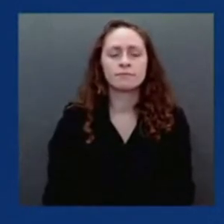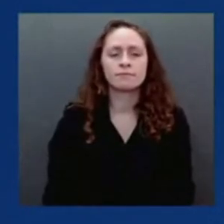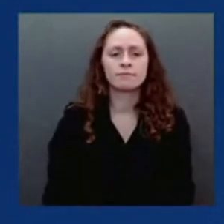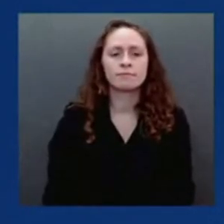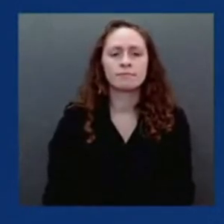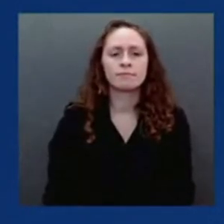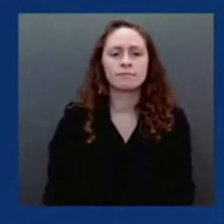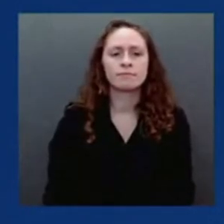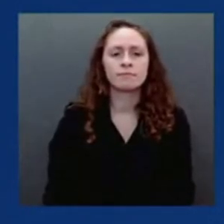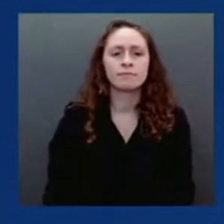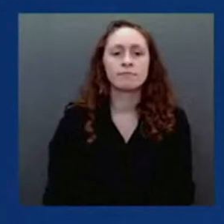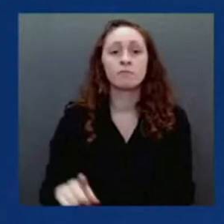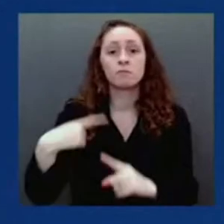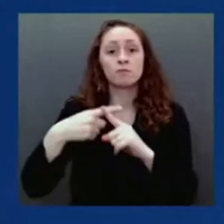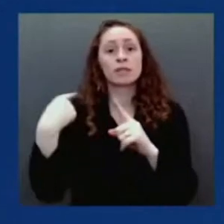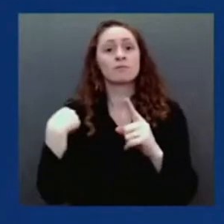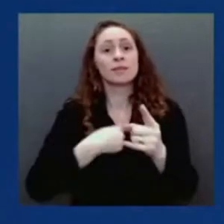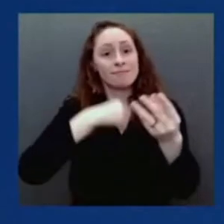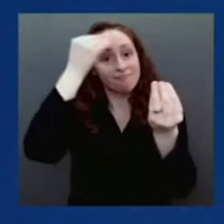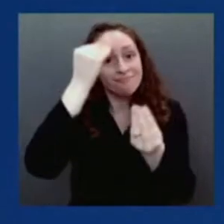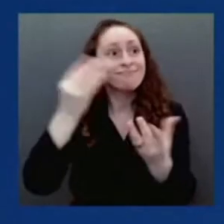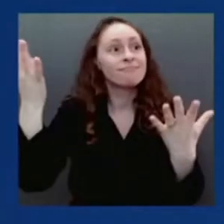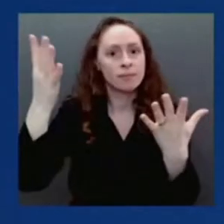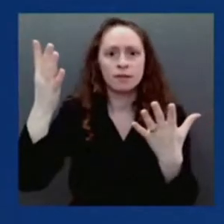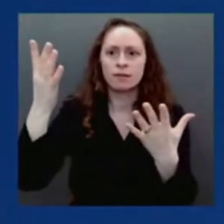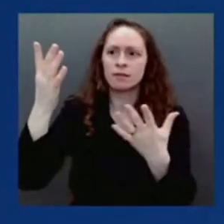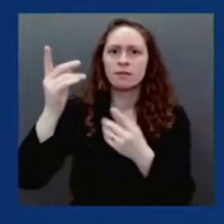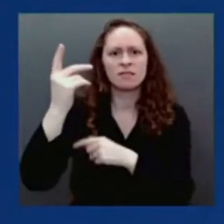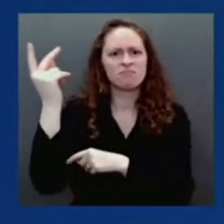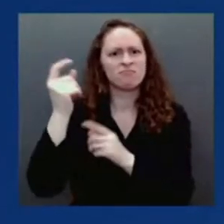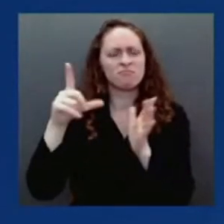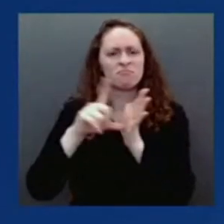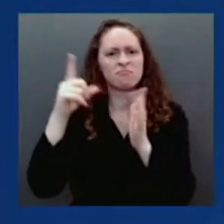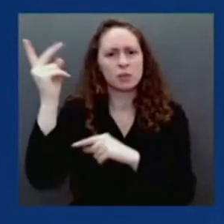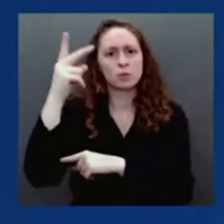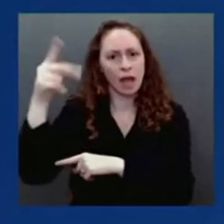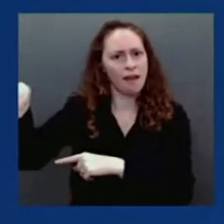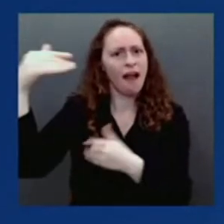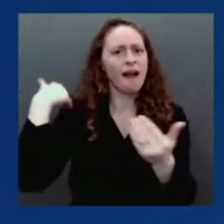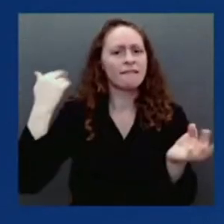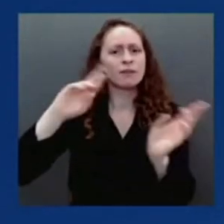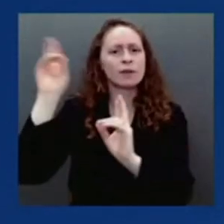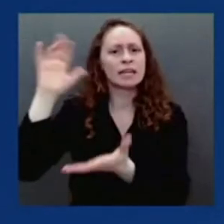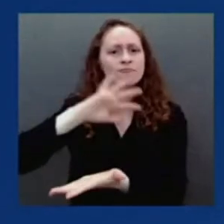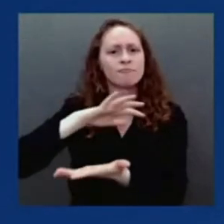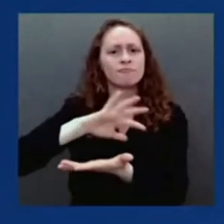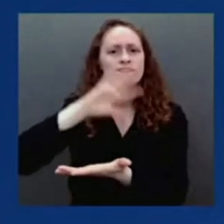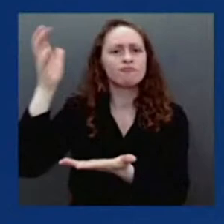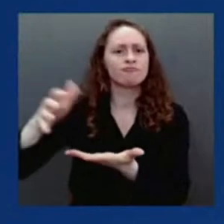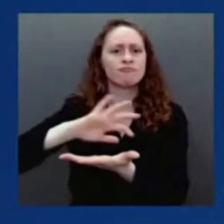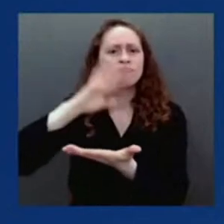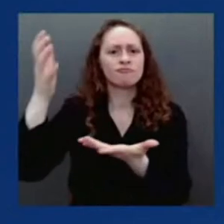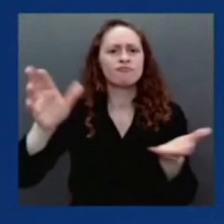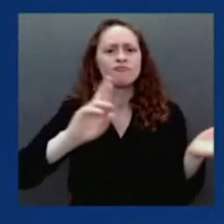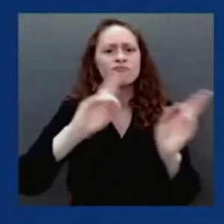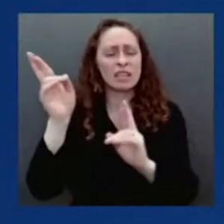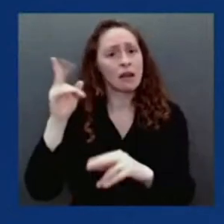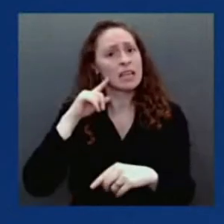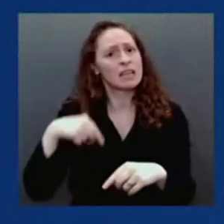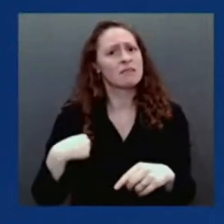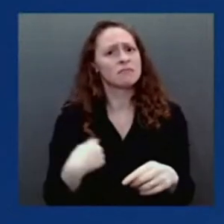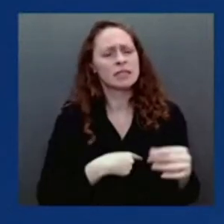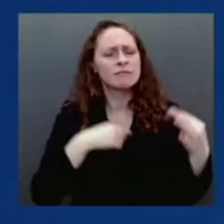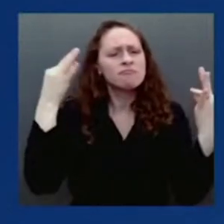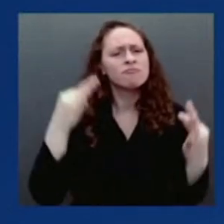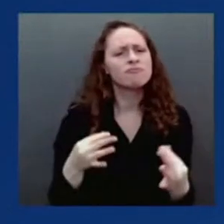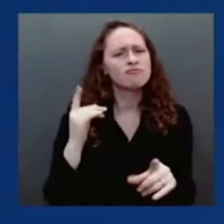the decision to use those channels to get masks out immediately is the right decision. Across the next couple of weeks, the program will hit